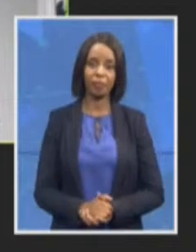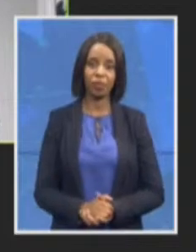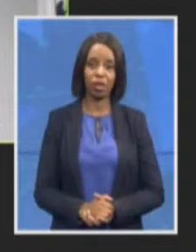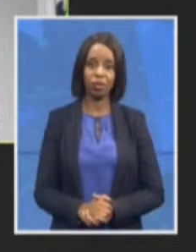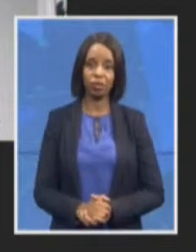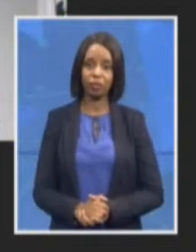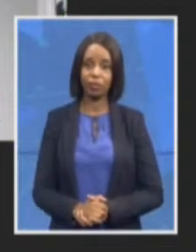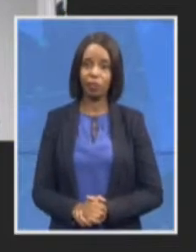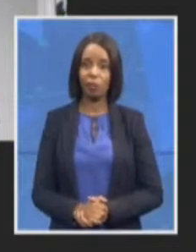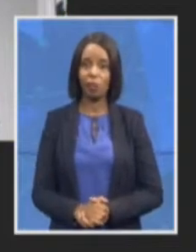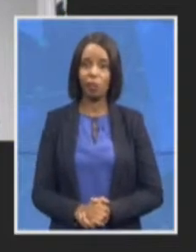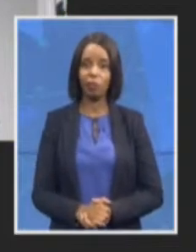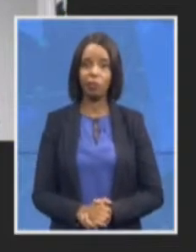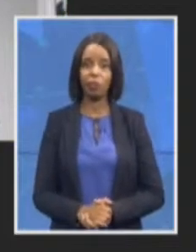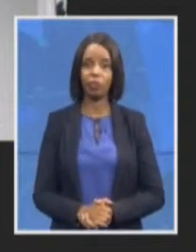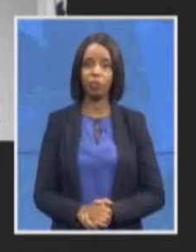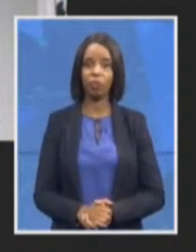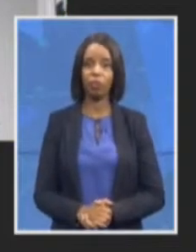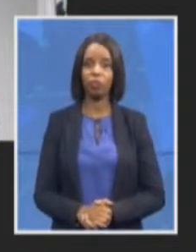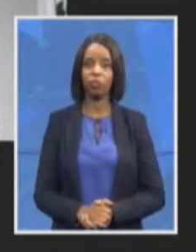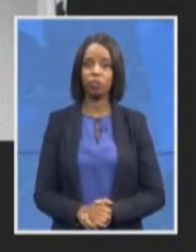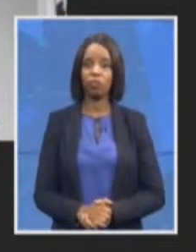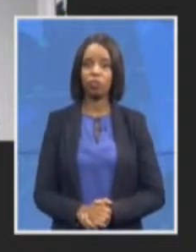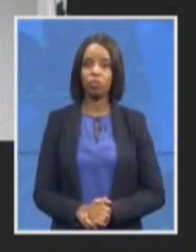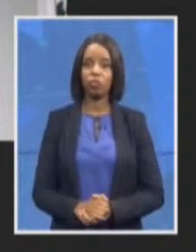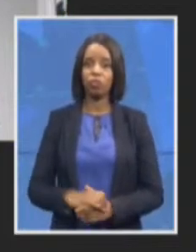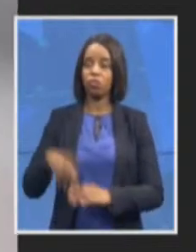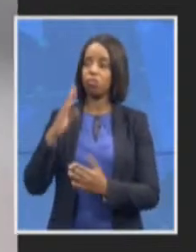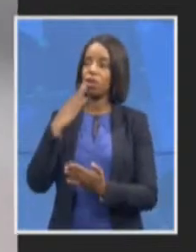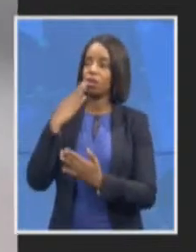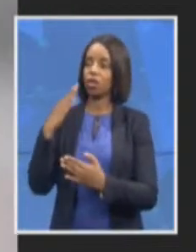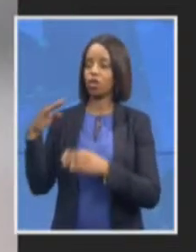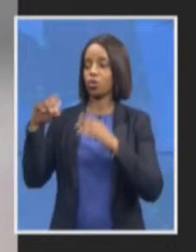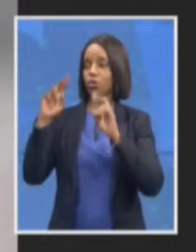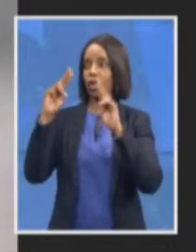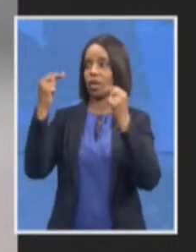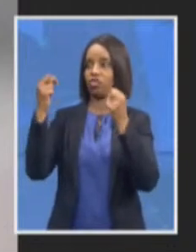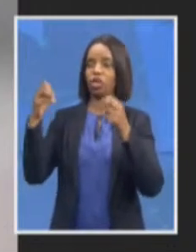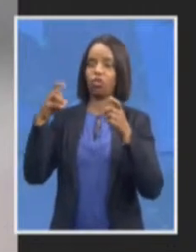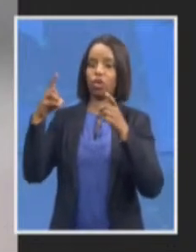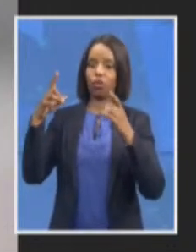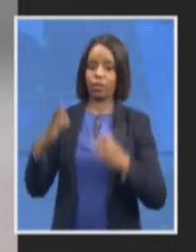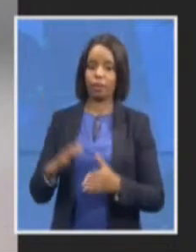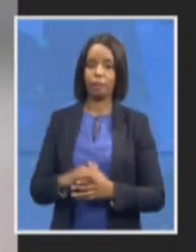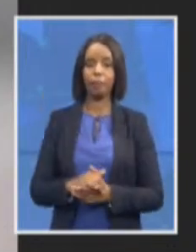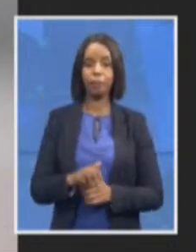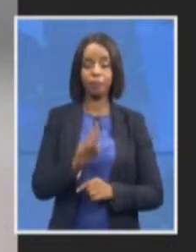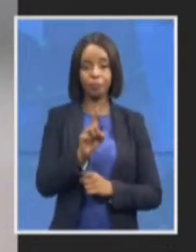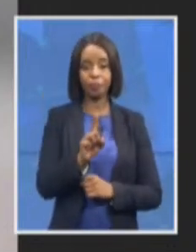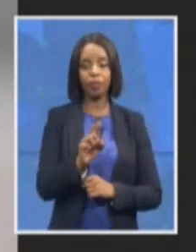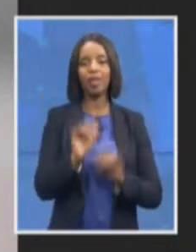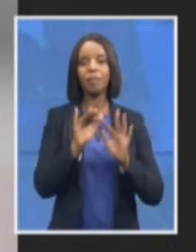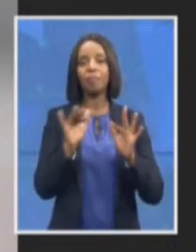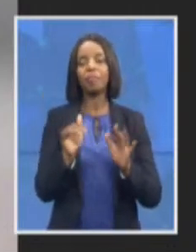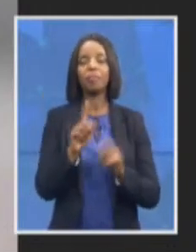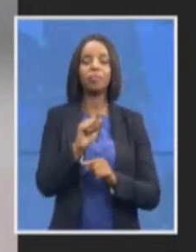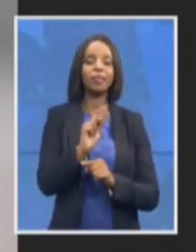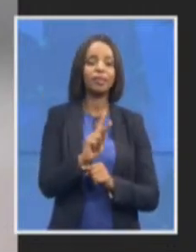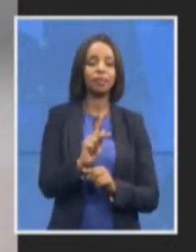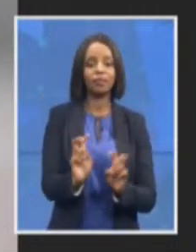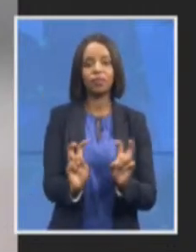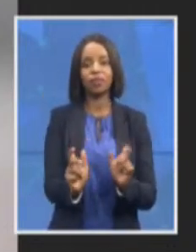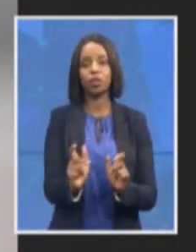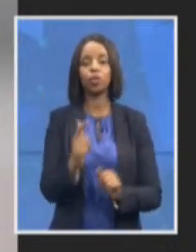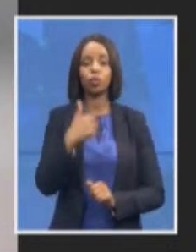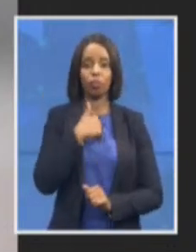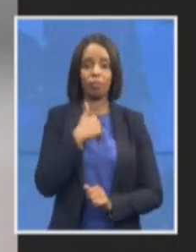thank you national director media colleagues at this point I think it will be important for us to